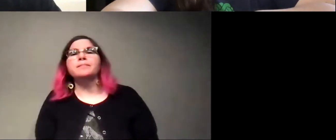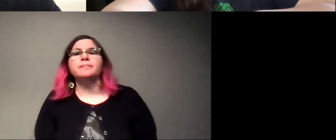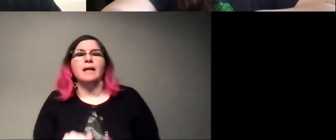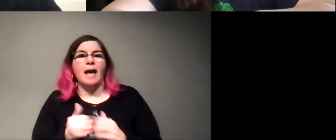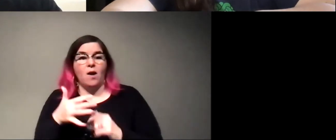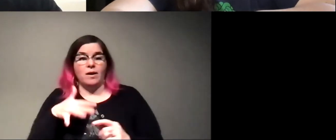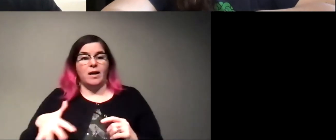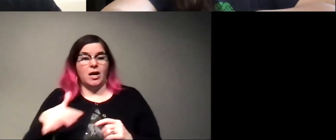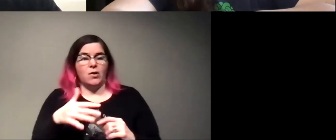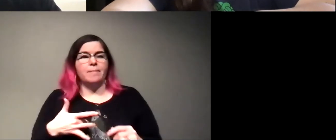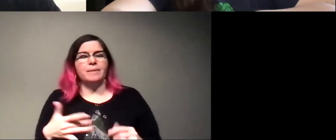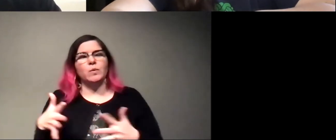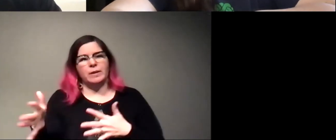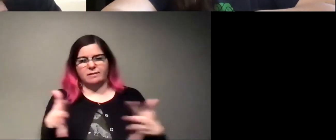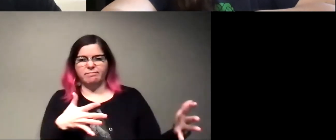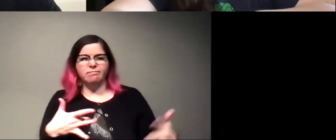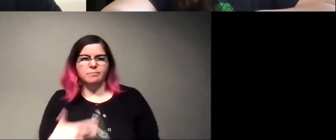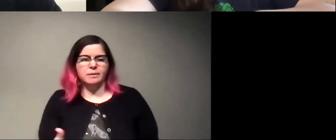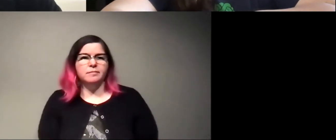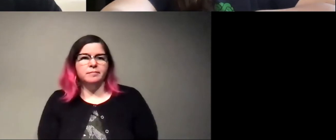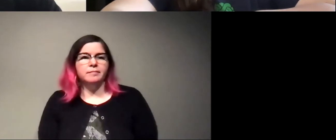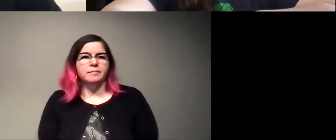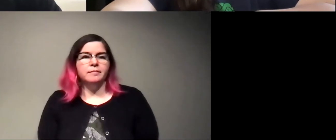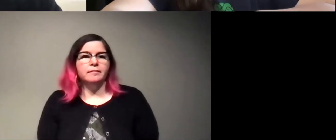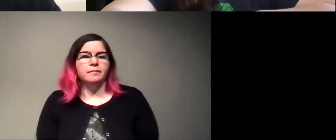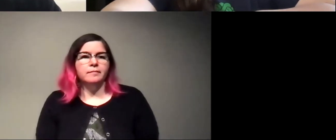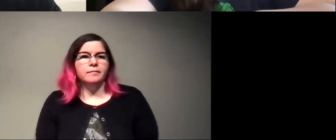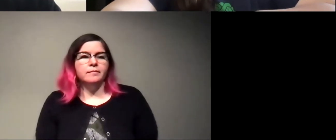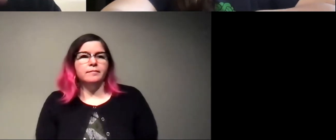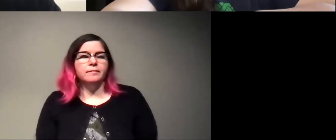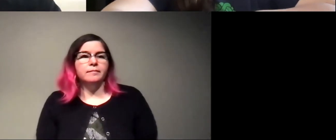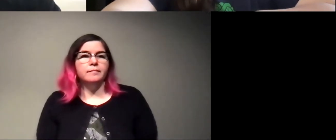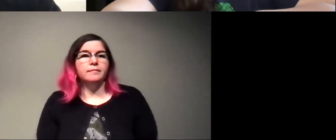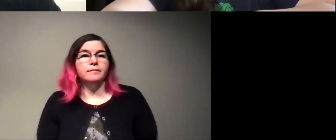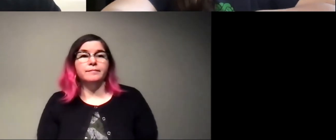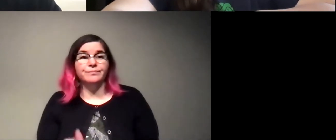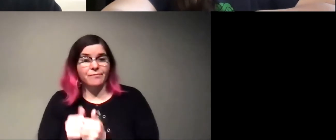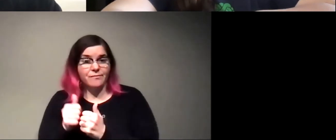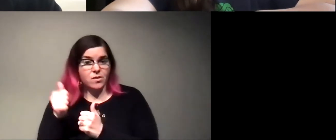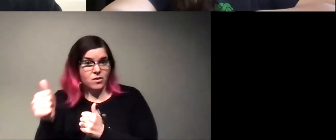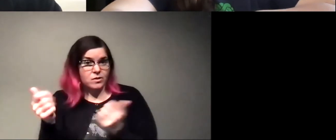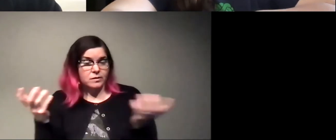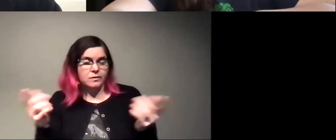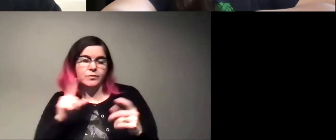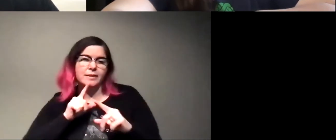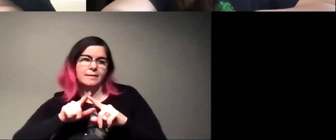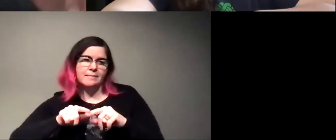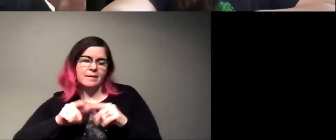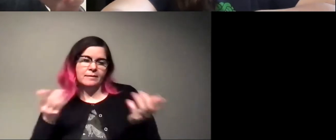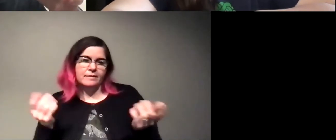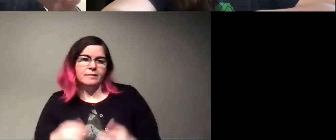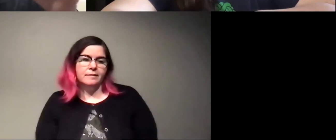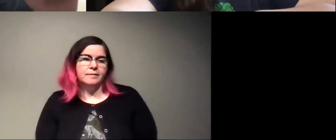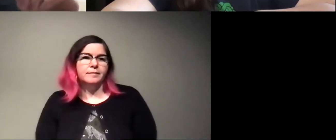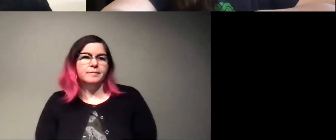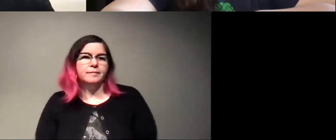it's mostly wind based. Um, and, uh, in terms of how far they can go, it depends, but, you know, we're, we're